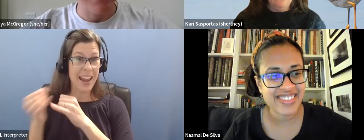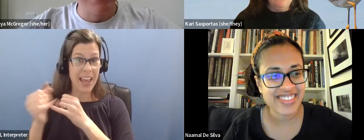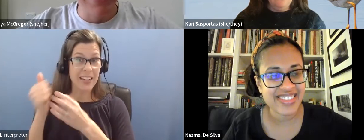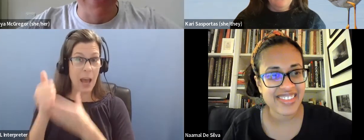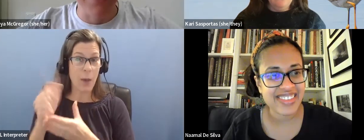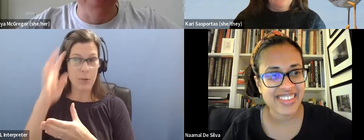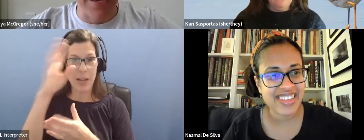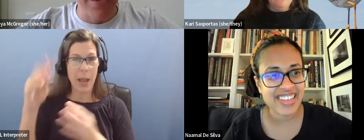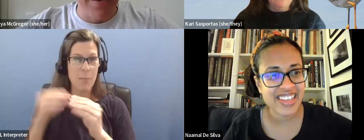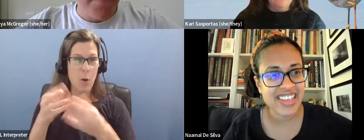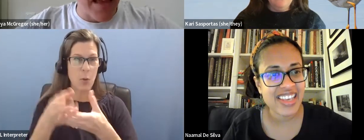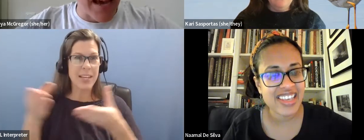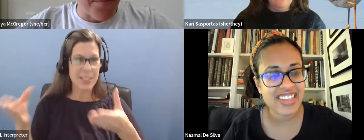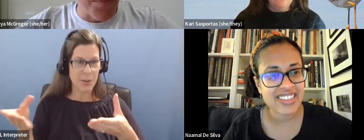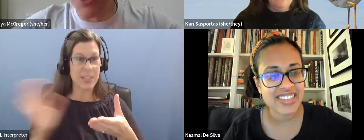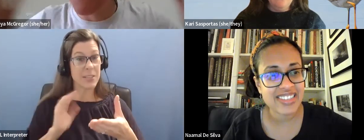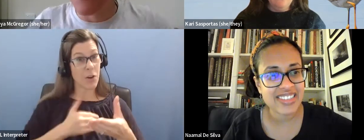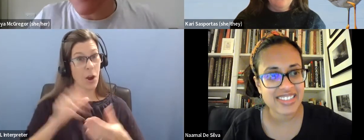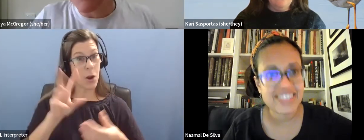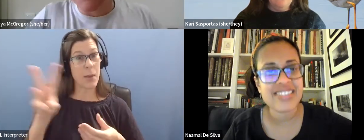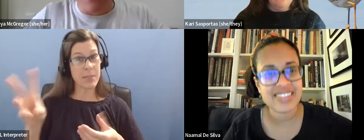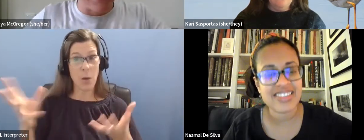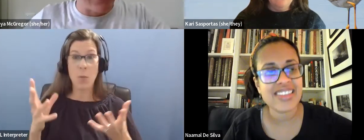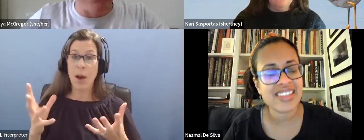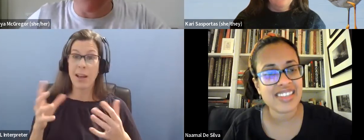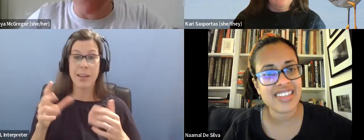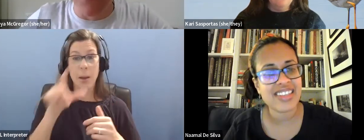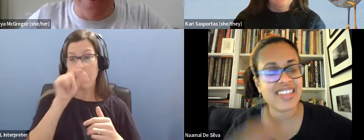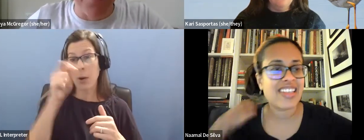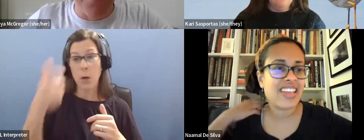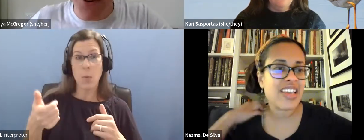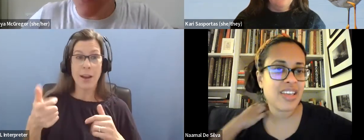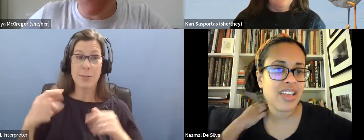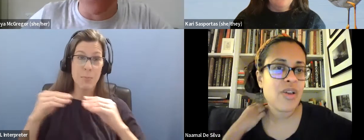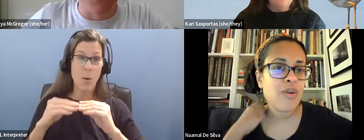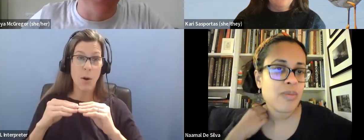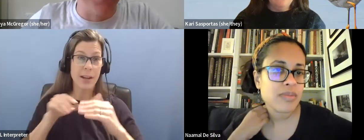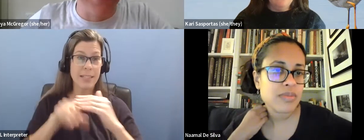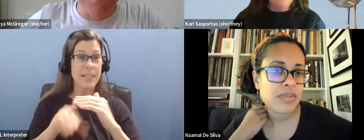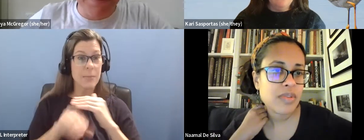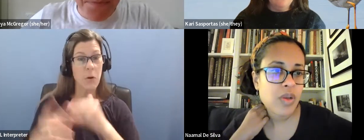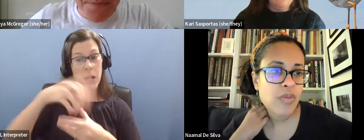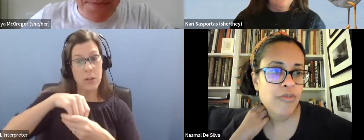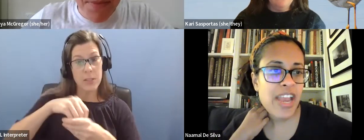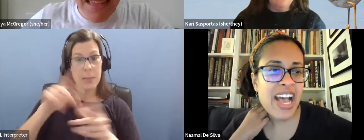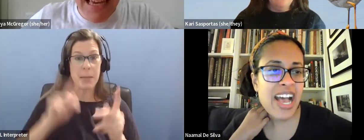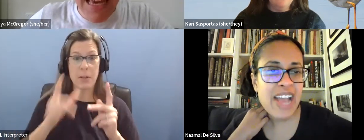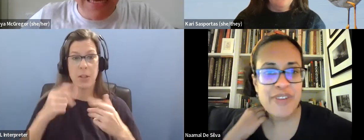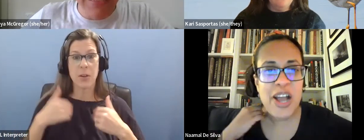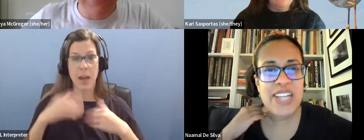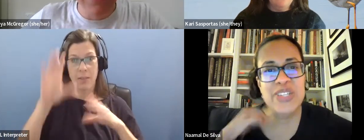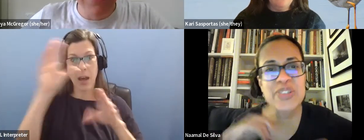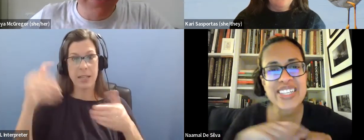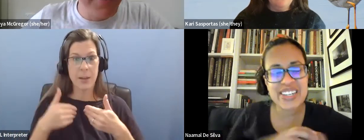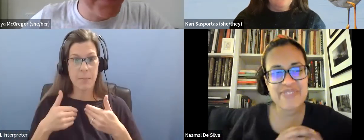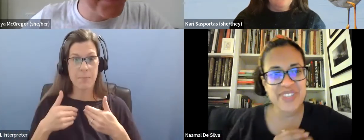website to make birding more accessible and inclusive for folks with autism. Freya, I